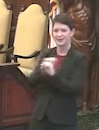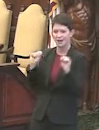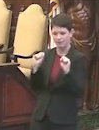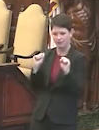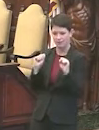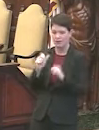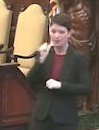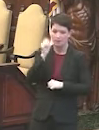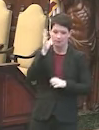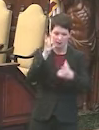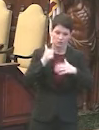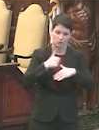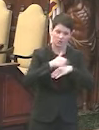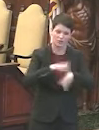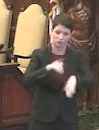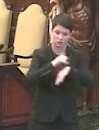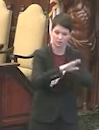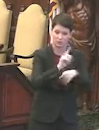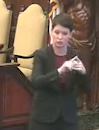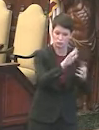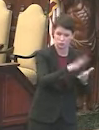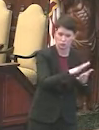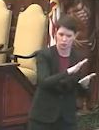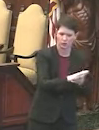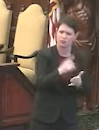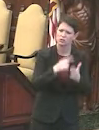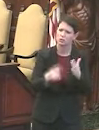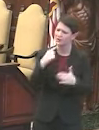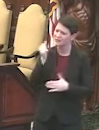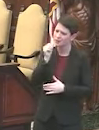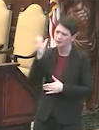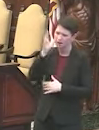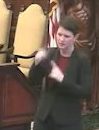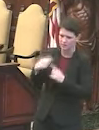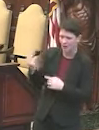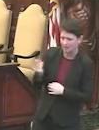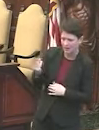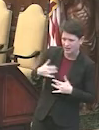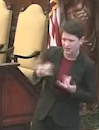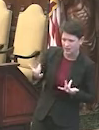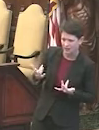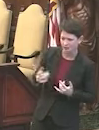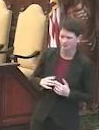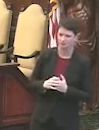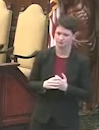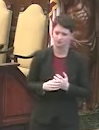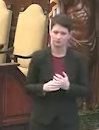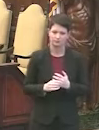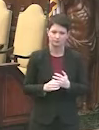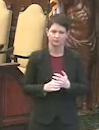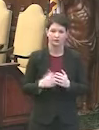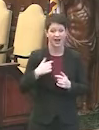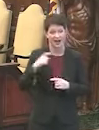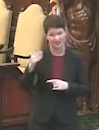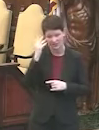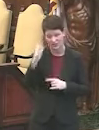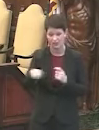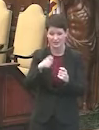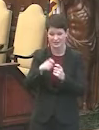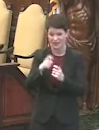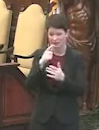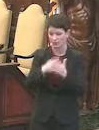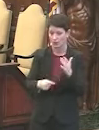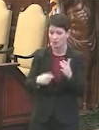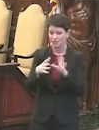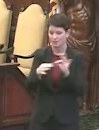uh, parents want to send their kids to school. I'm sorry. So, so what do we tell parents about Monday? Um, I'd have to get back to you on exactly